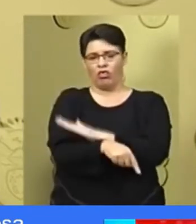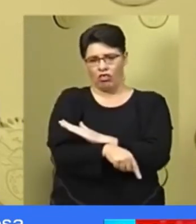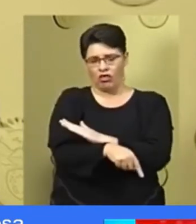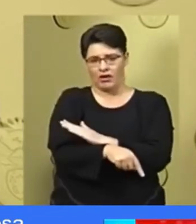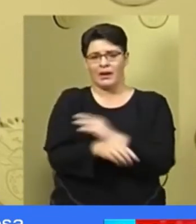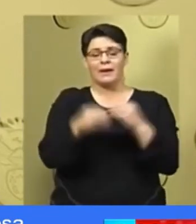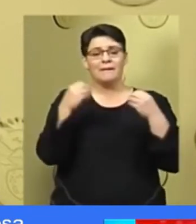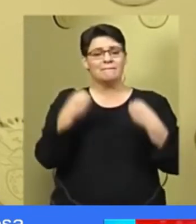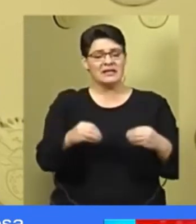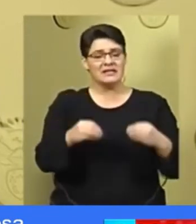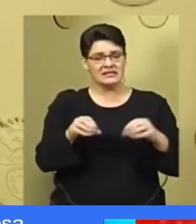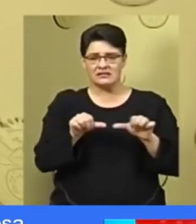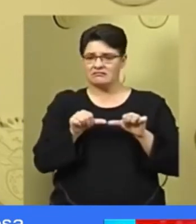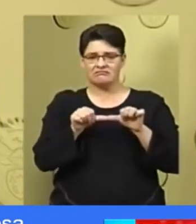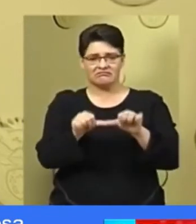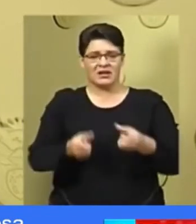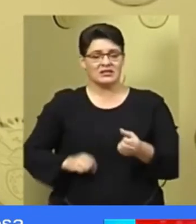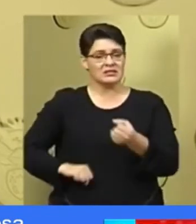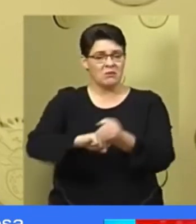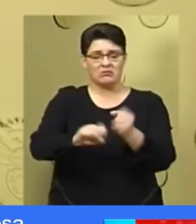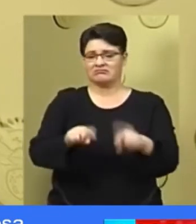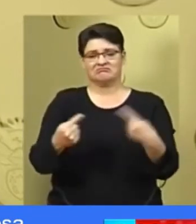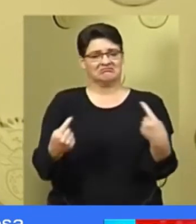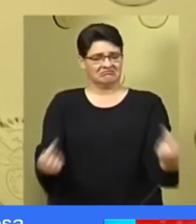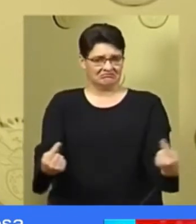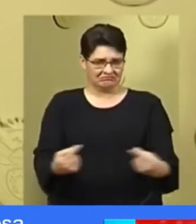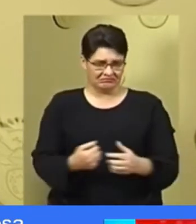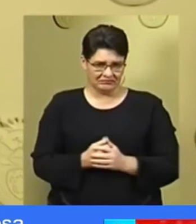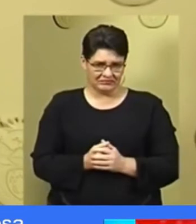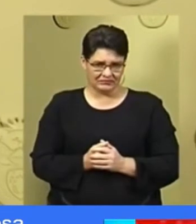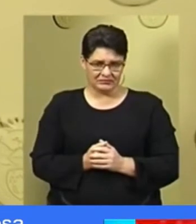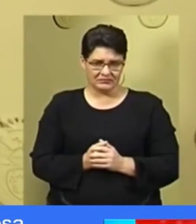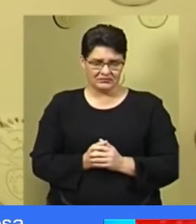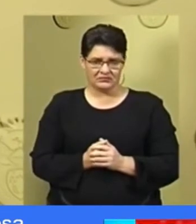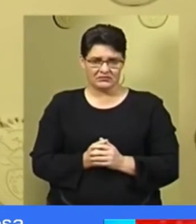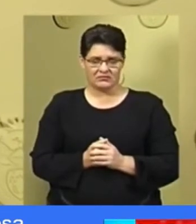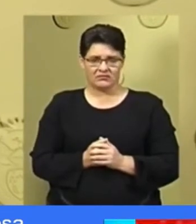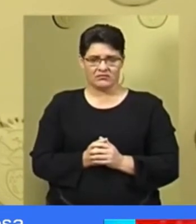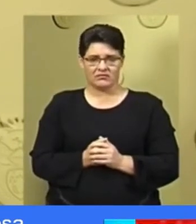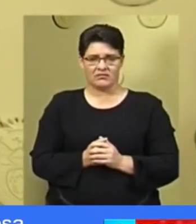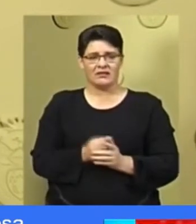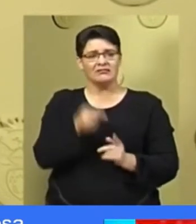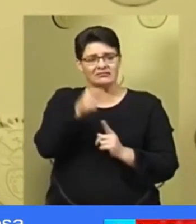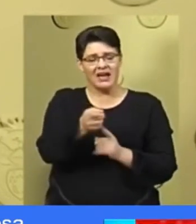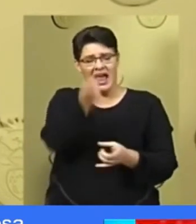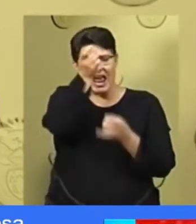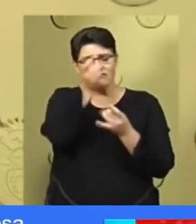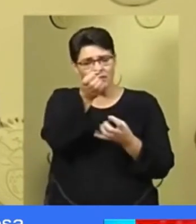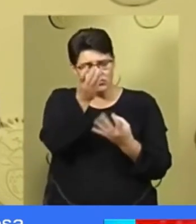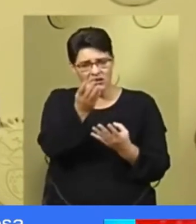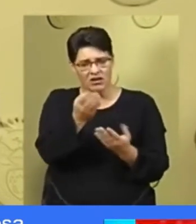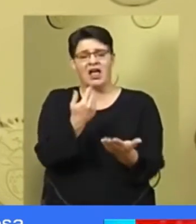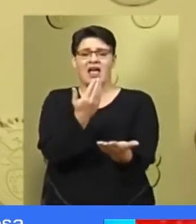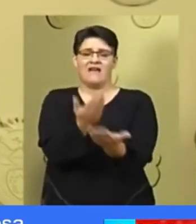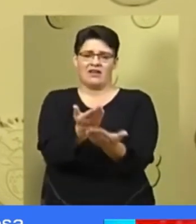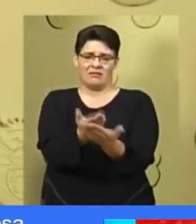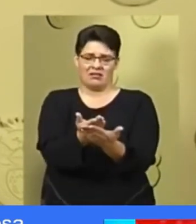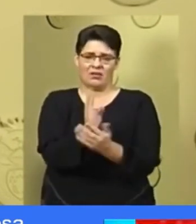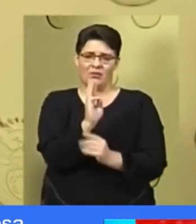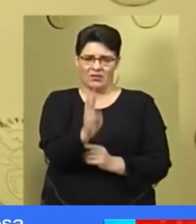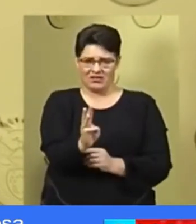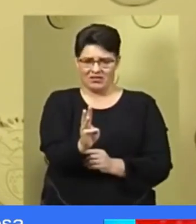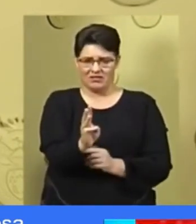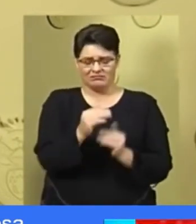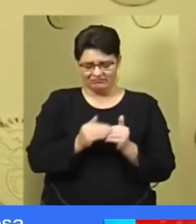whose companies are unable to provide support. Details of these will be made available